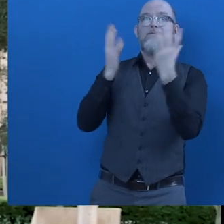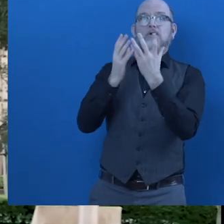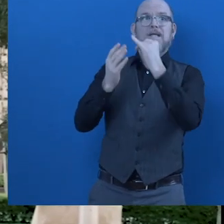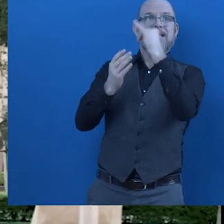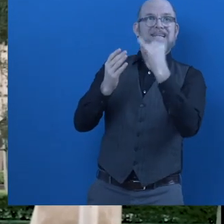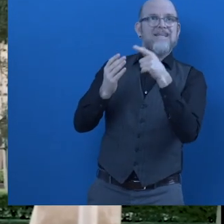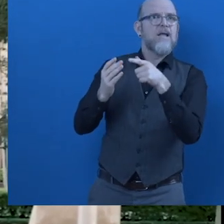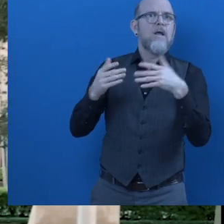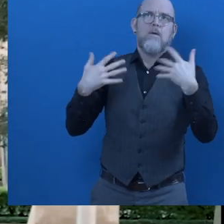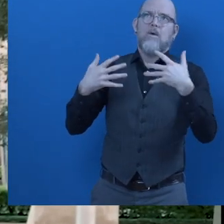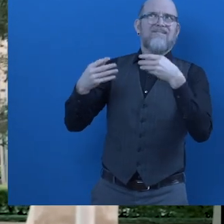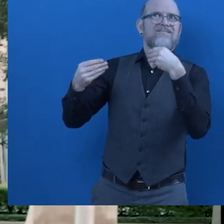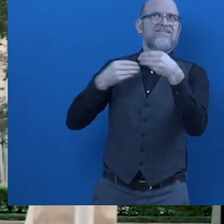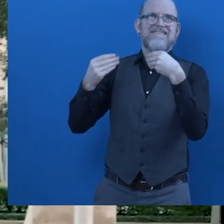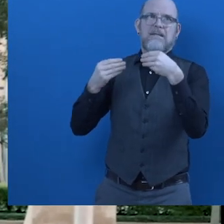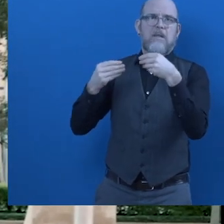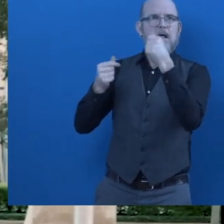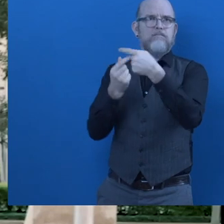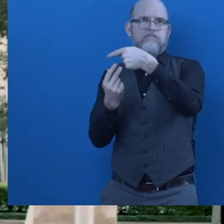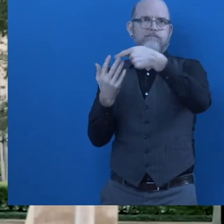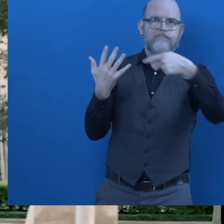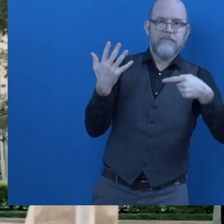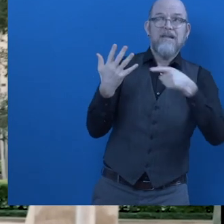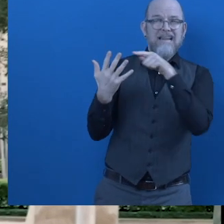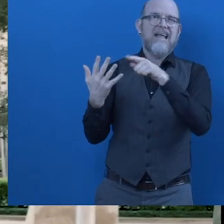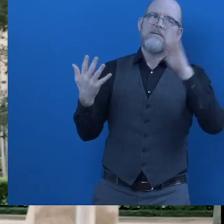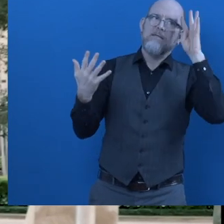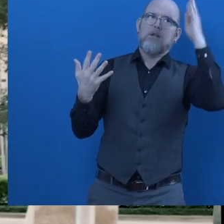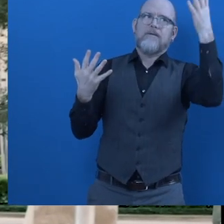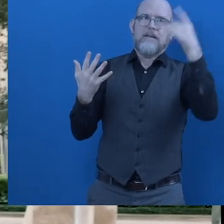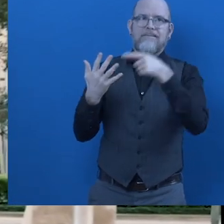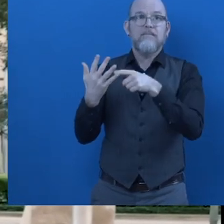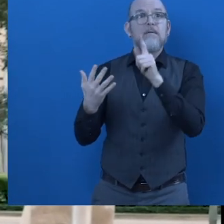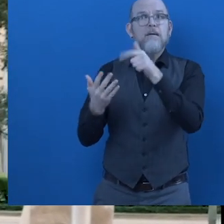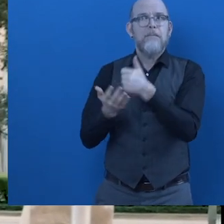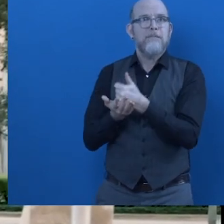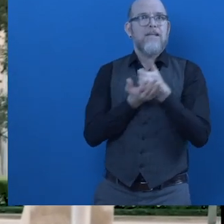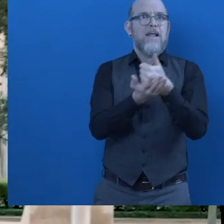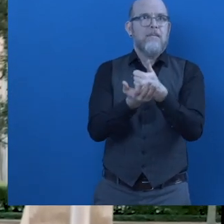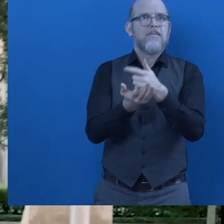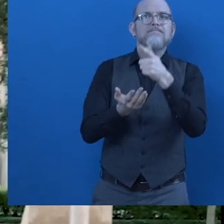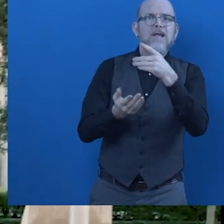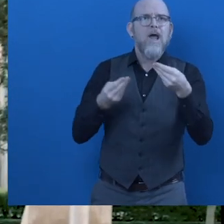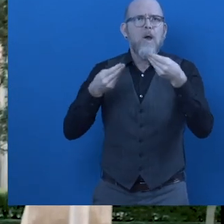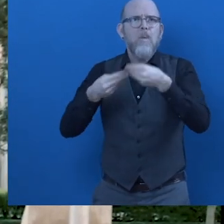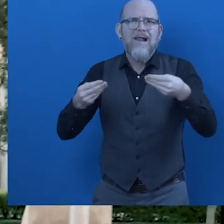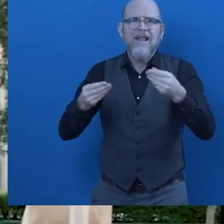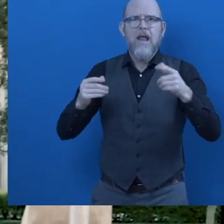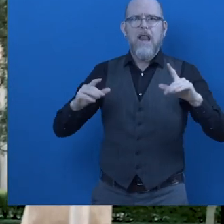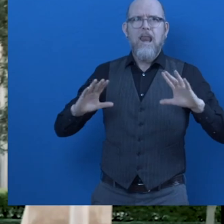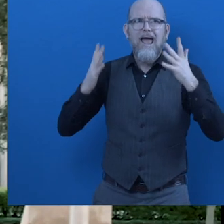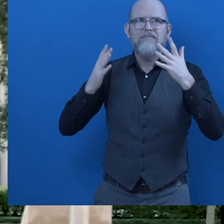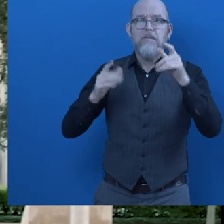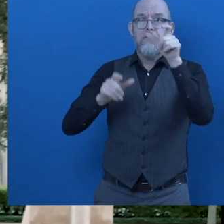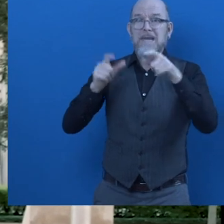The SEED model is responsive and flexible, which lends itself to great innovation and helping improve